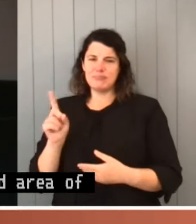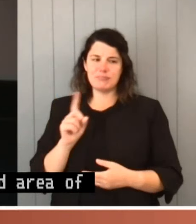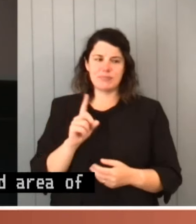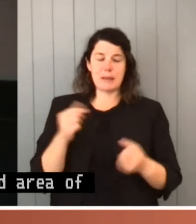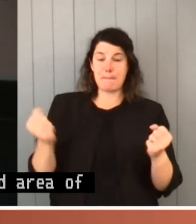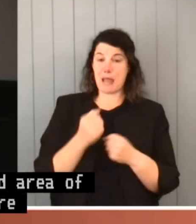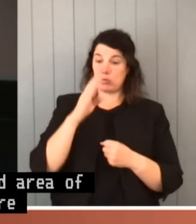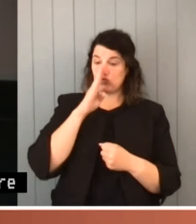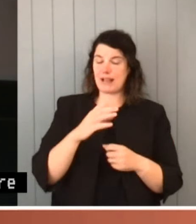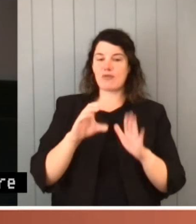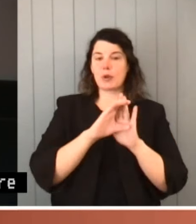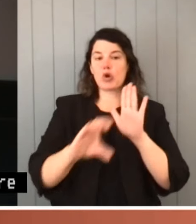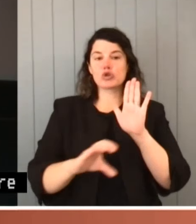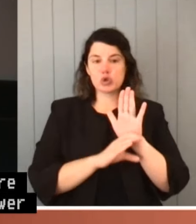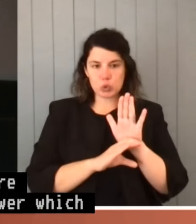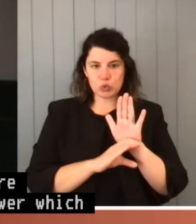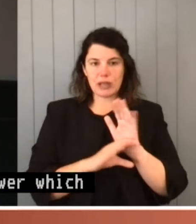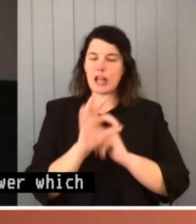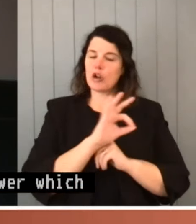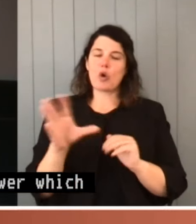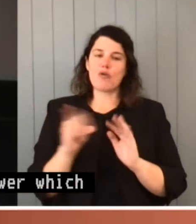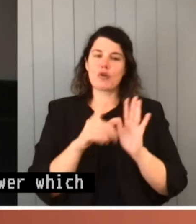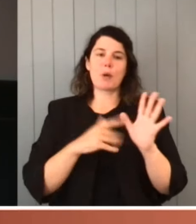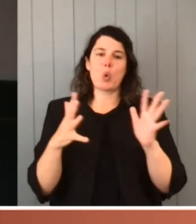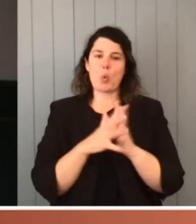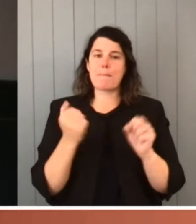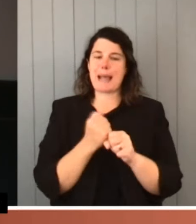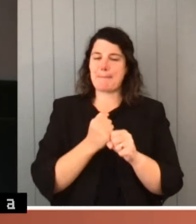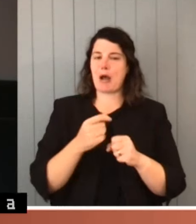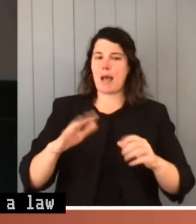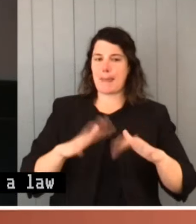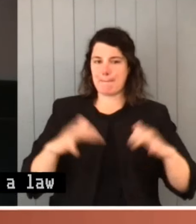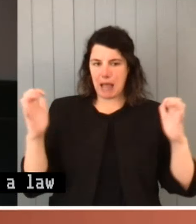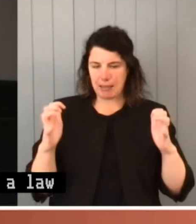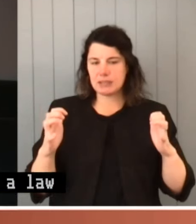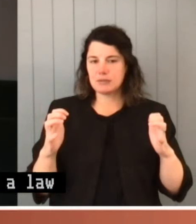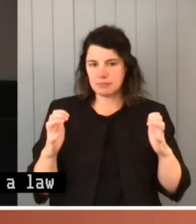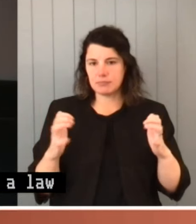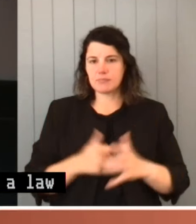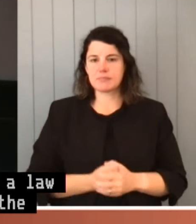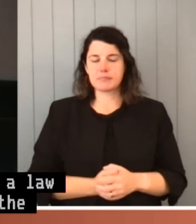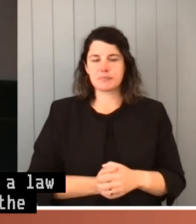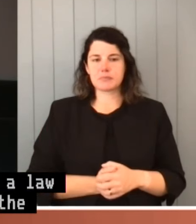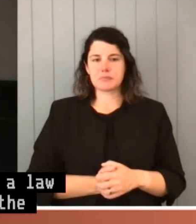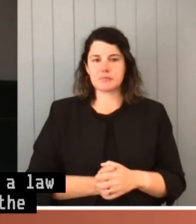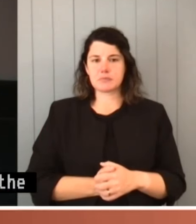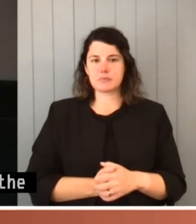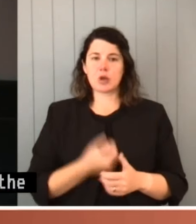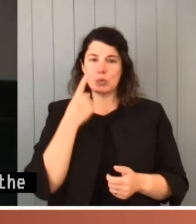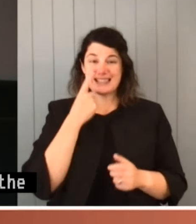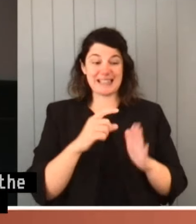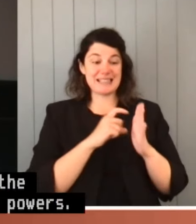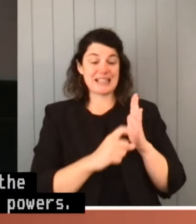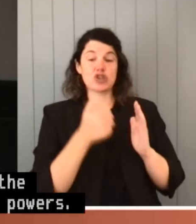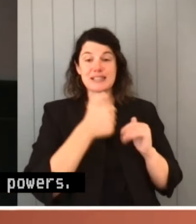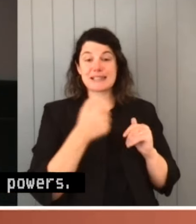Constitution and not from a law made by the Parliament in the exercise of the law-making powers. And you'll see in Section 61 of the